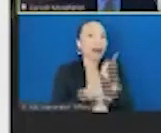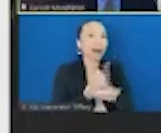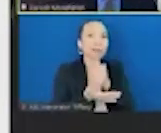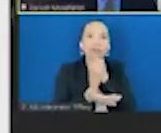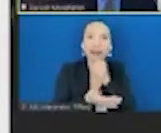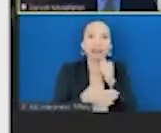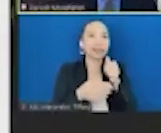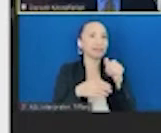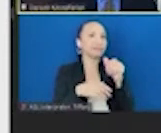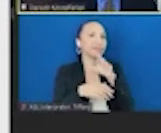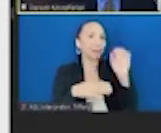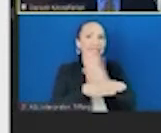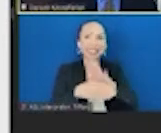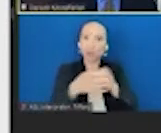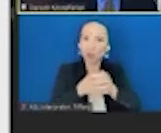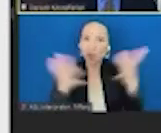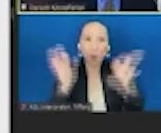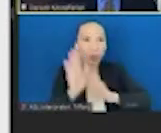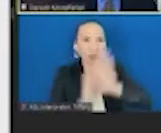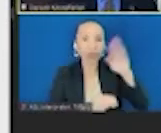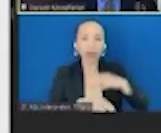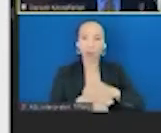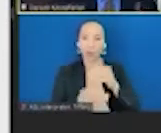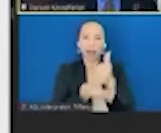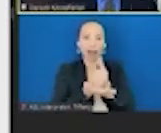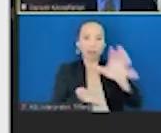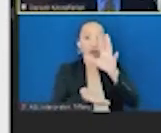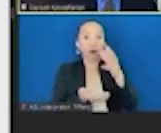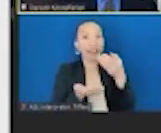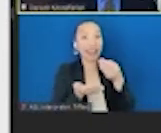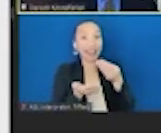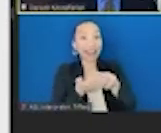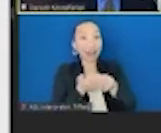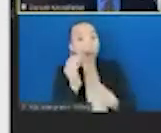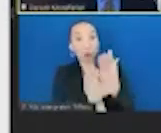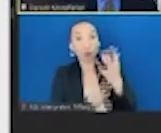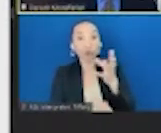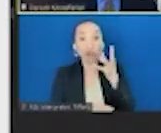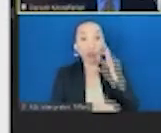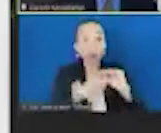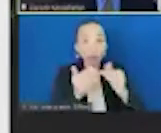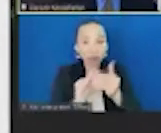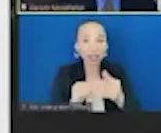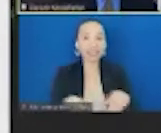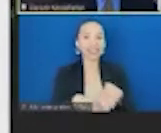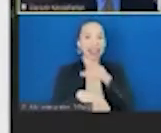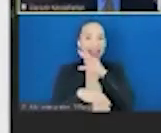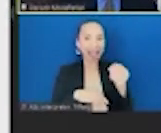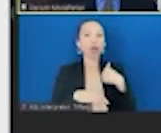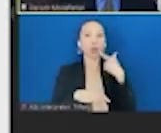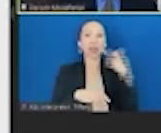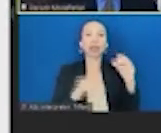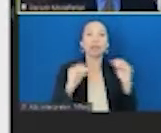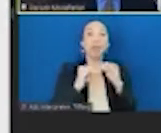the economic vibrancy of U.S. farms and rural communities and will improve our resilience against acute threats that are going to come like